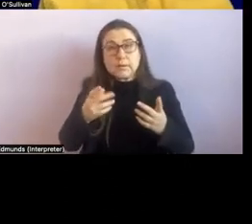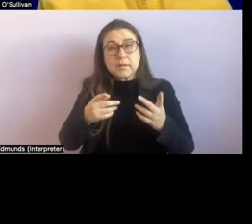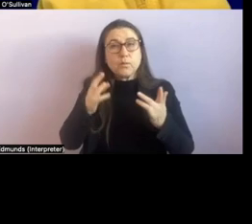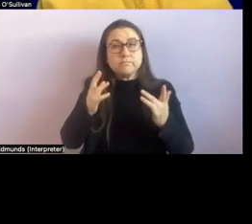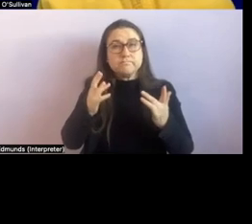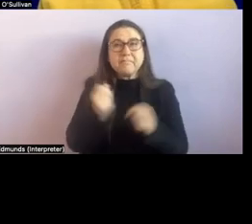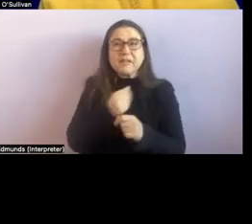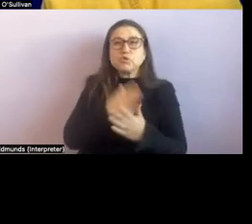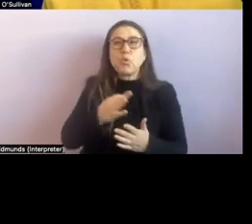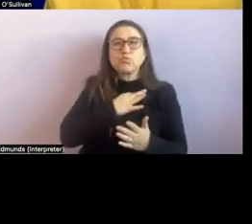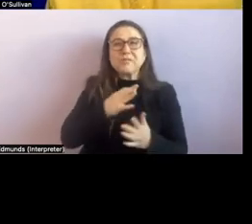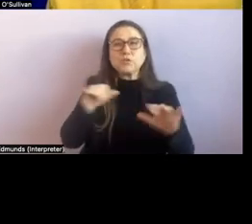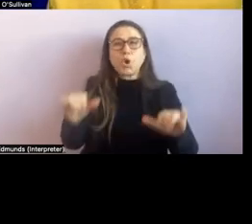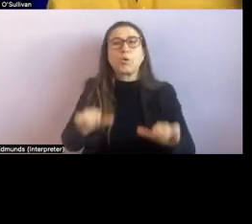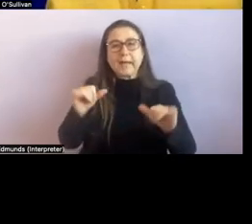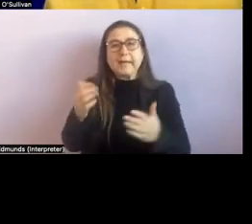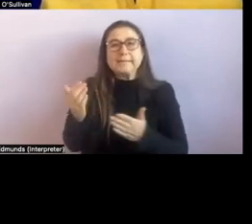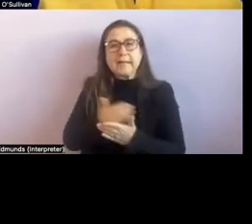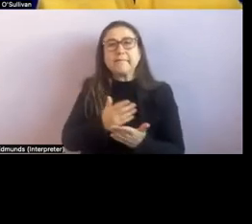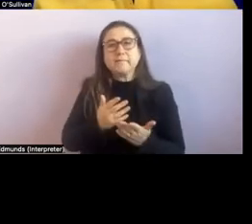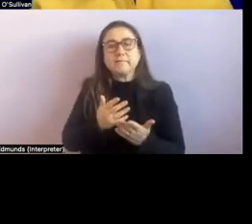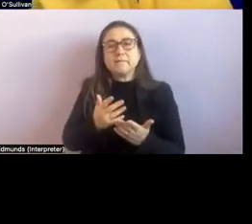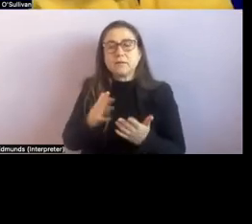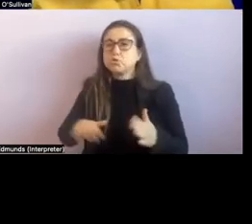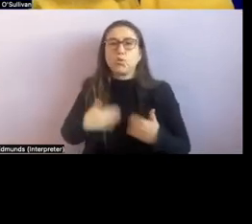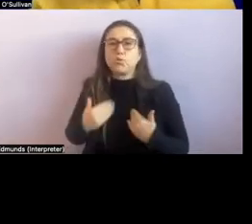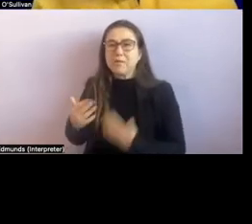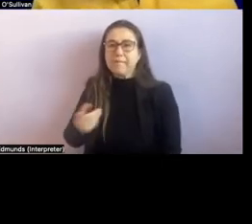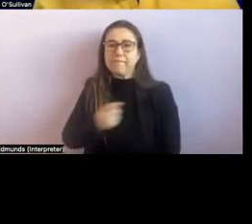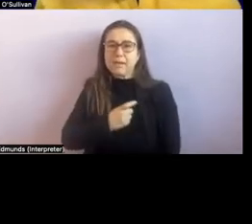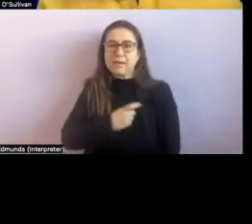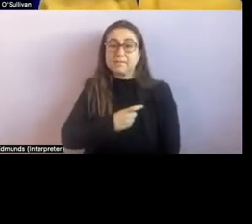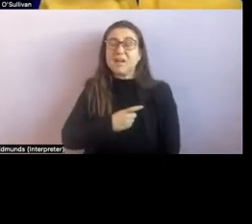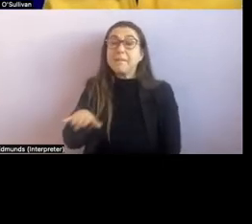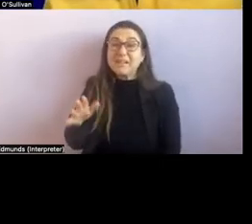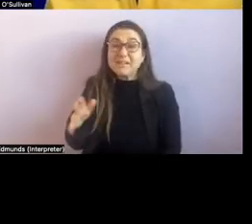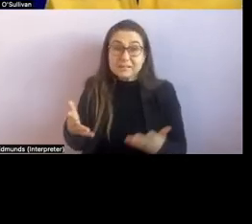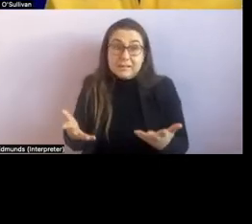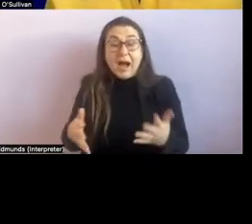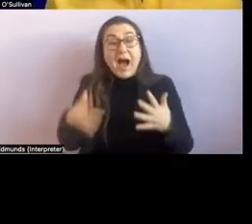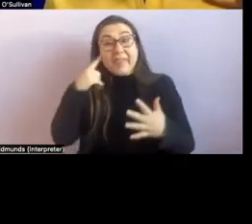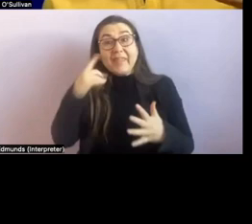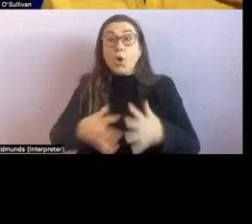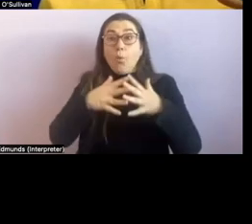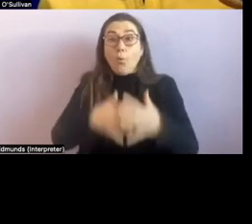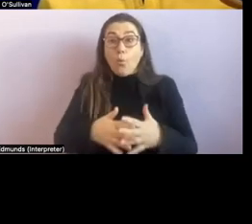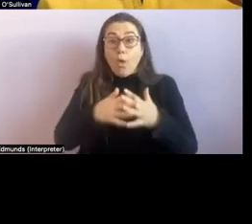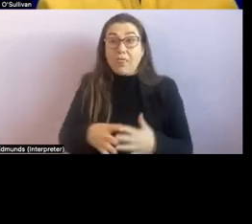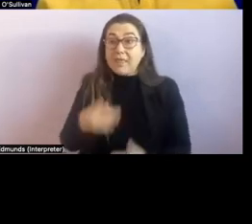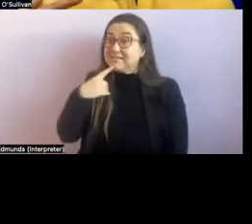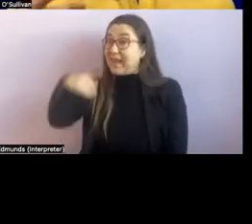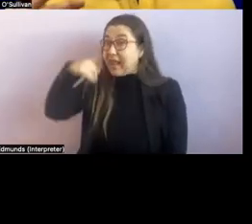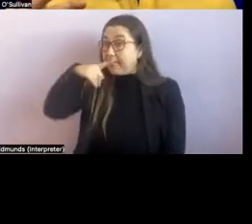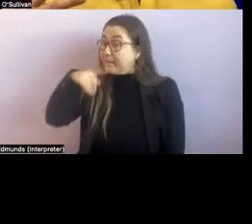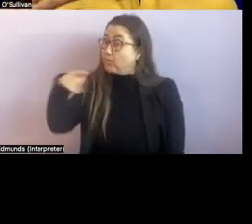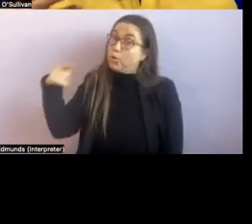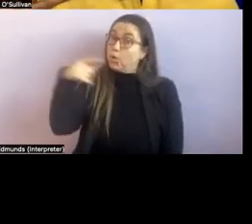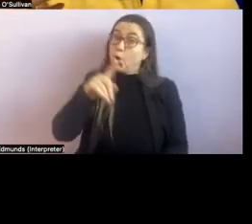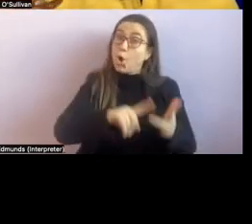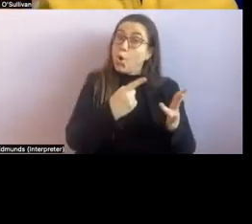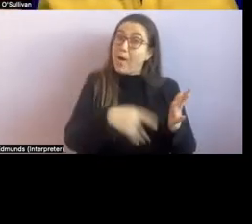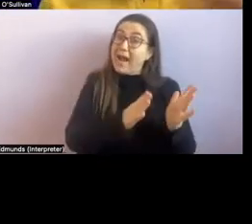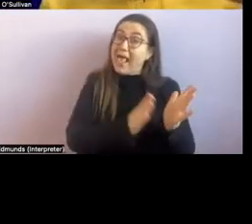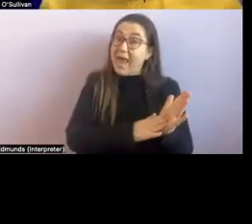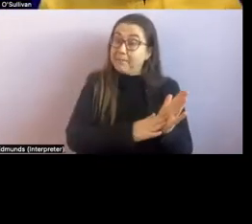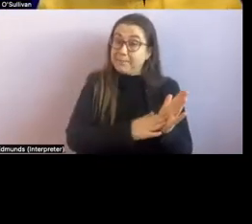so yeah refer people to o ms i think that um often people can be underrepresented in